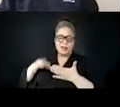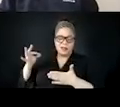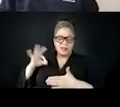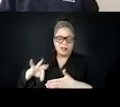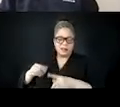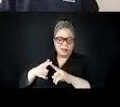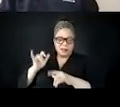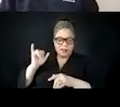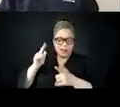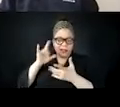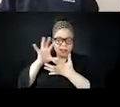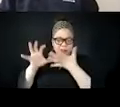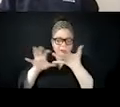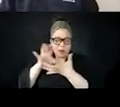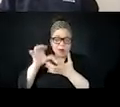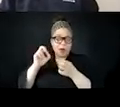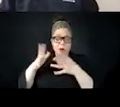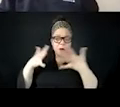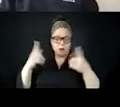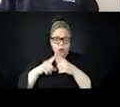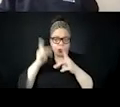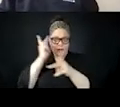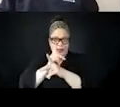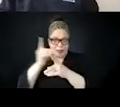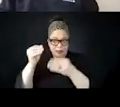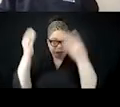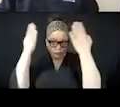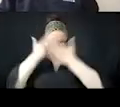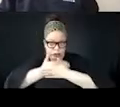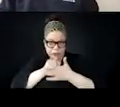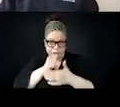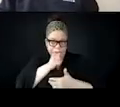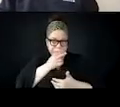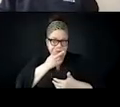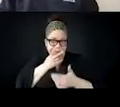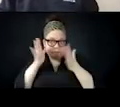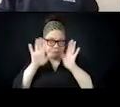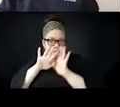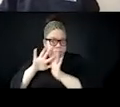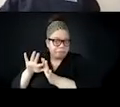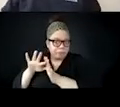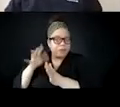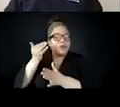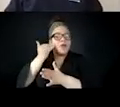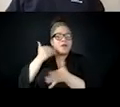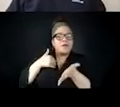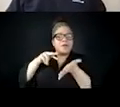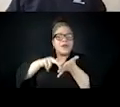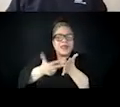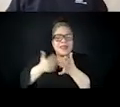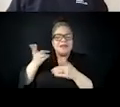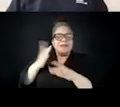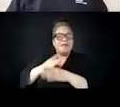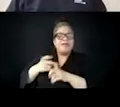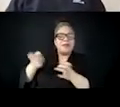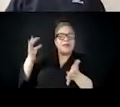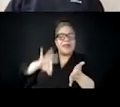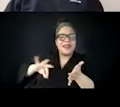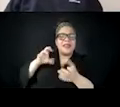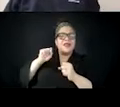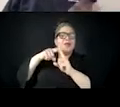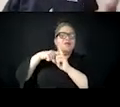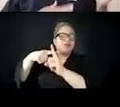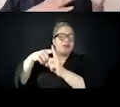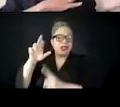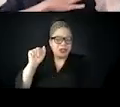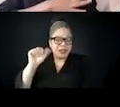knowledge about the truth of the matter. So it's just targeted for that race. Yeah. Extremely targeted. racialized disinformation campaigns employ the